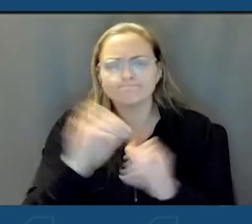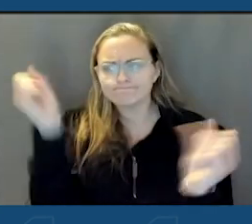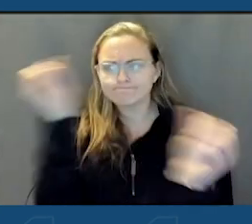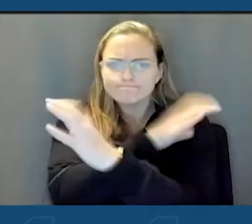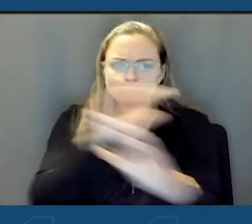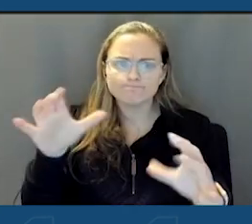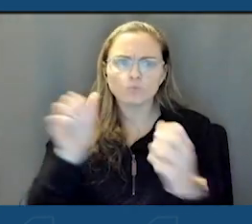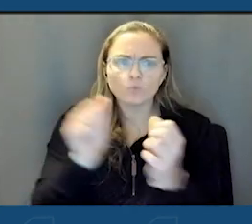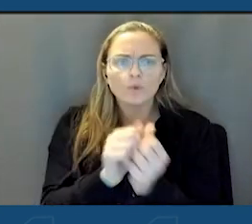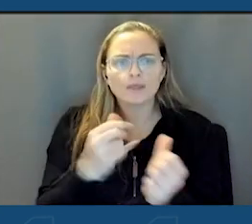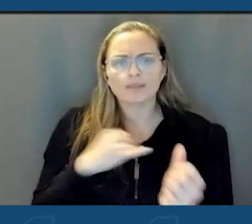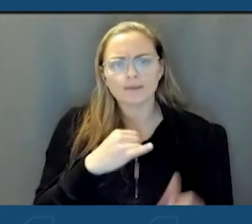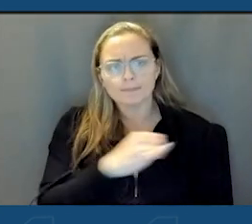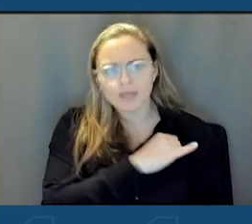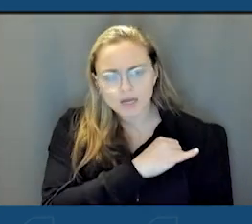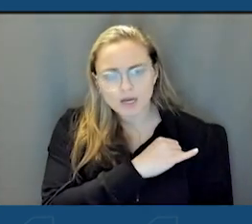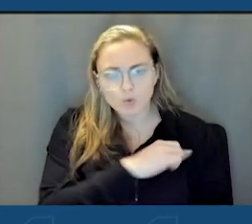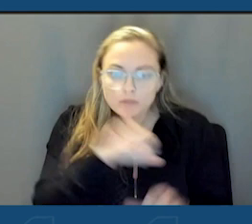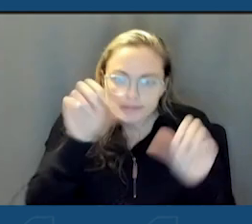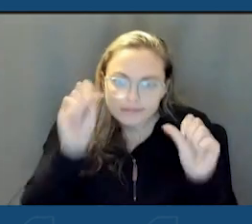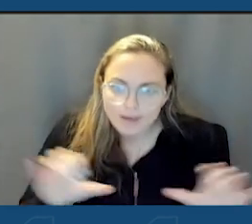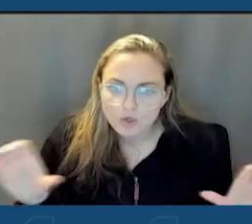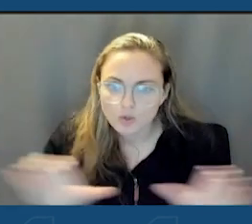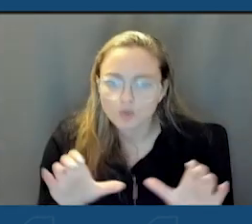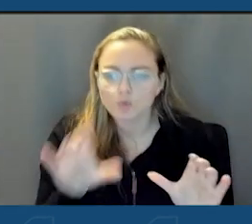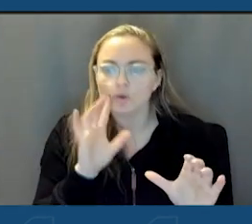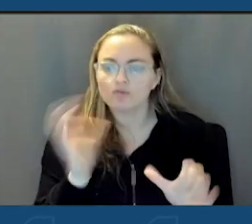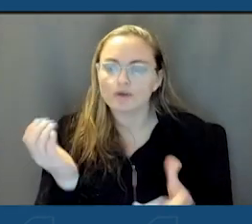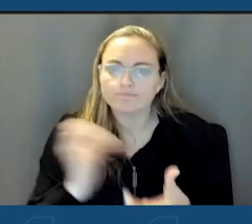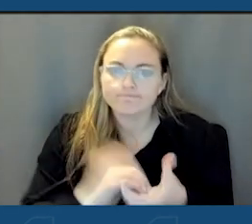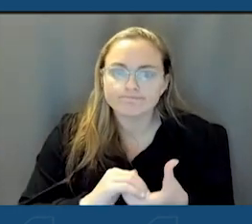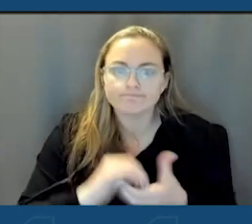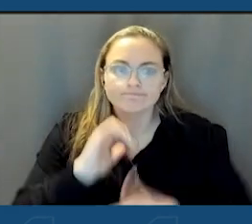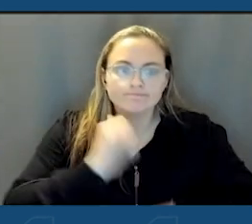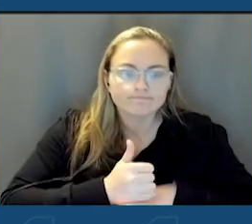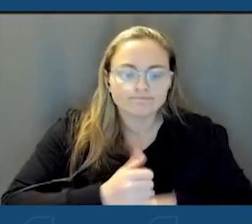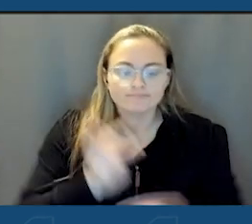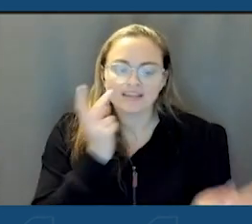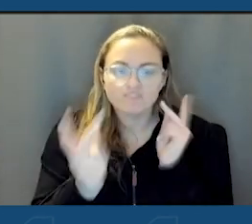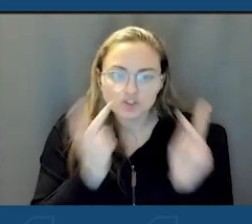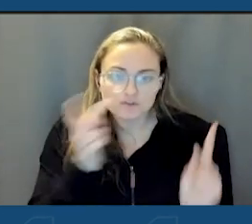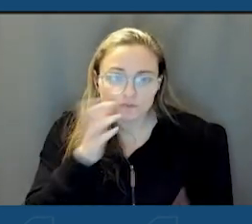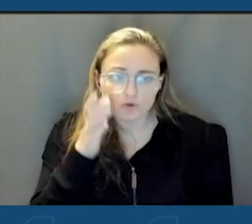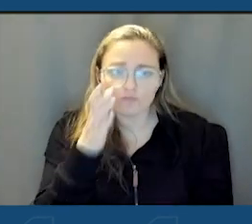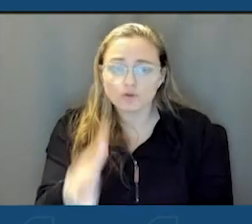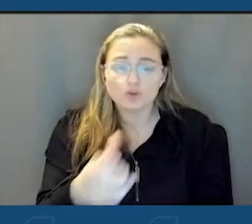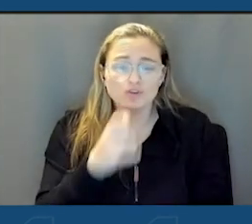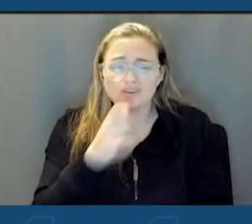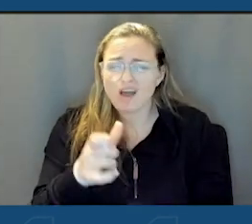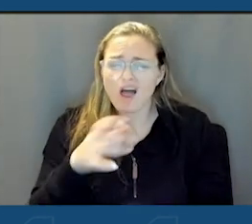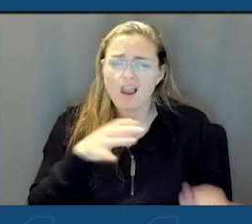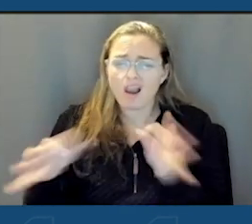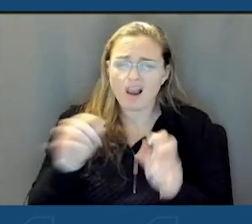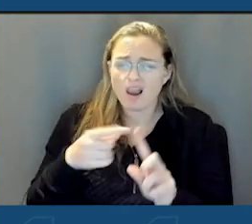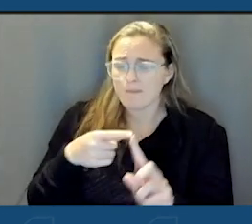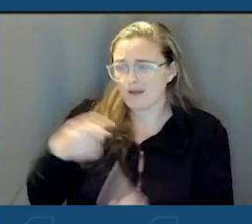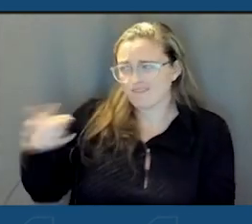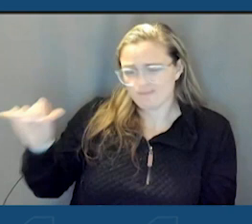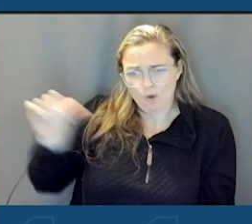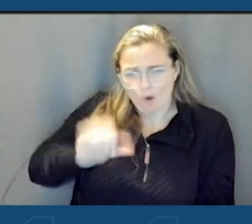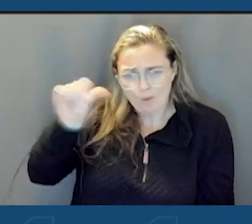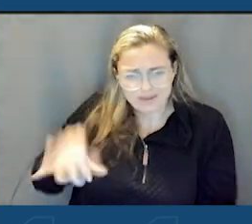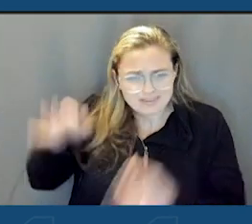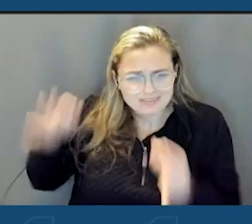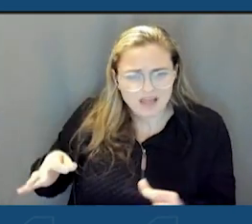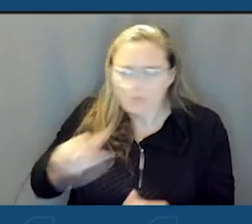mayor and said, we can do this. If we put together a vision for the future, not dictated by Albany, we don't want that. I get